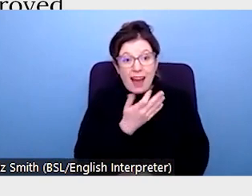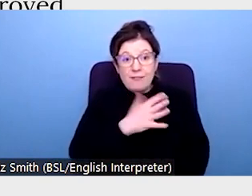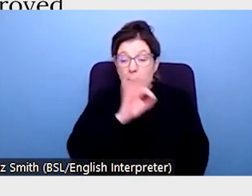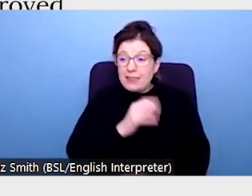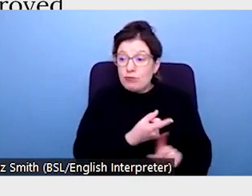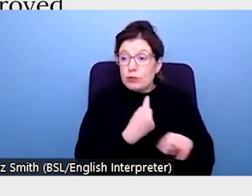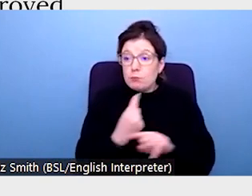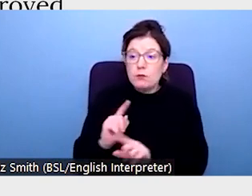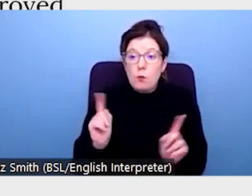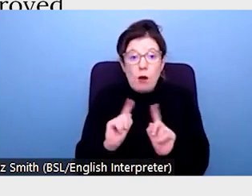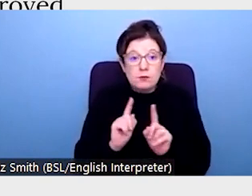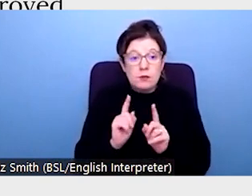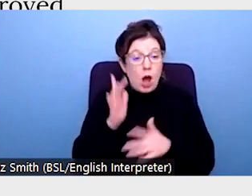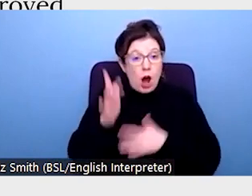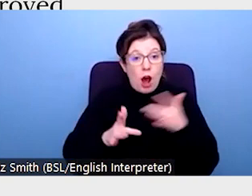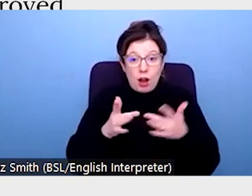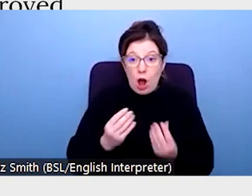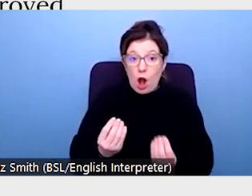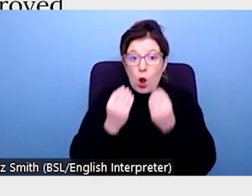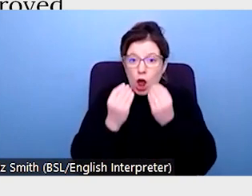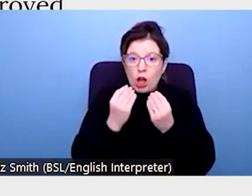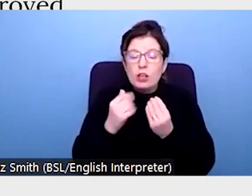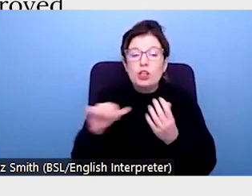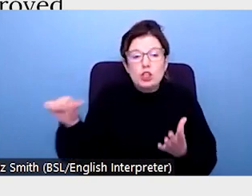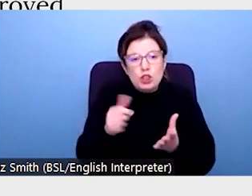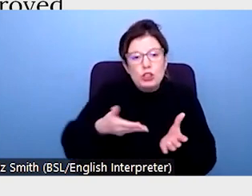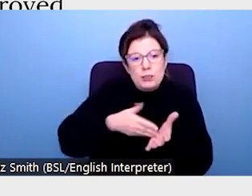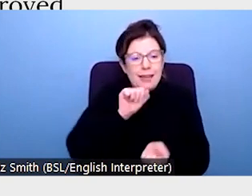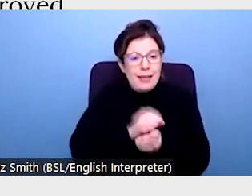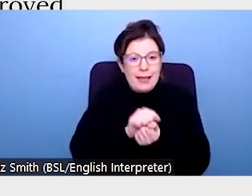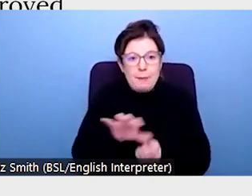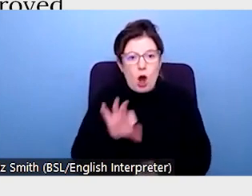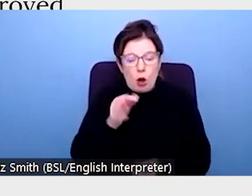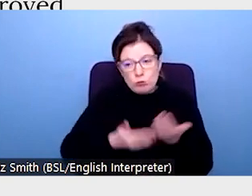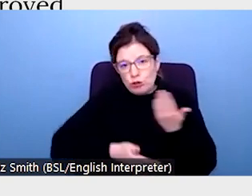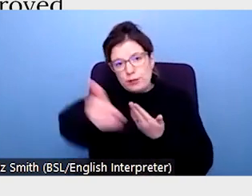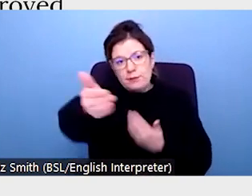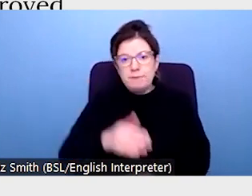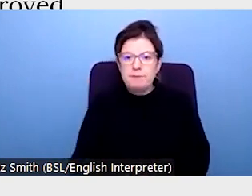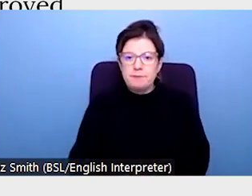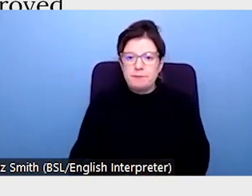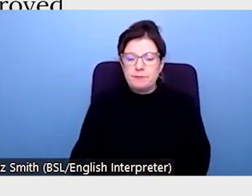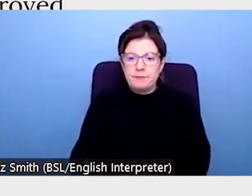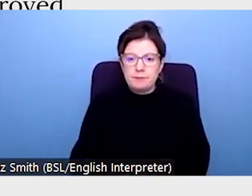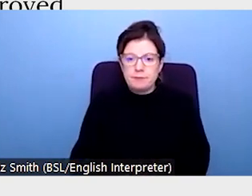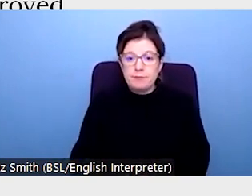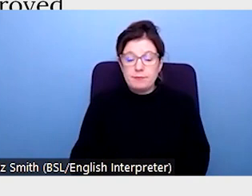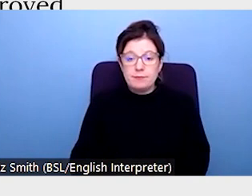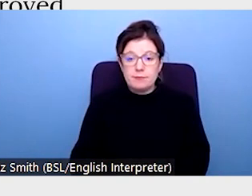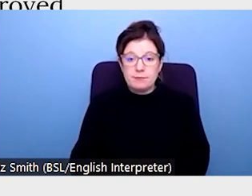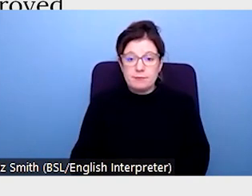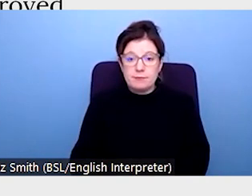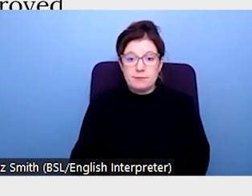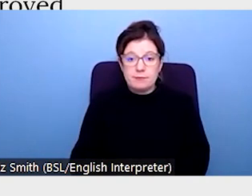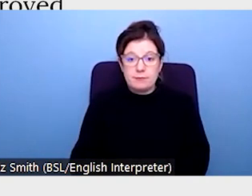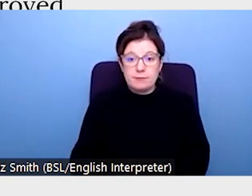that they would benefit from online learning being an option for them after the pandemic. This shows the enormous influence of a